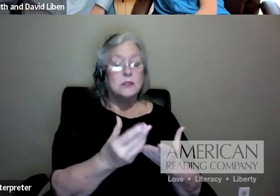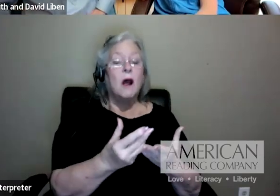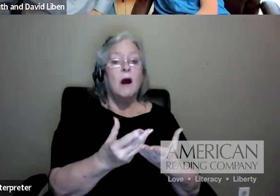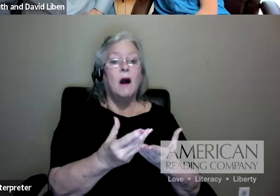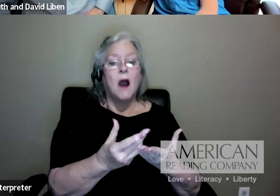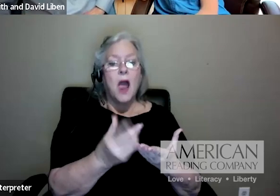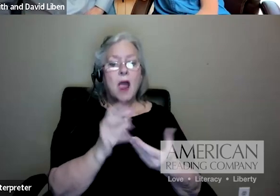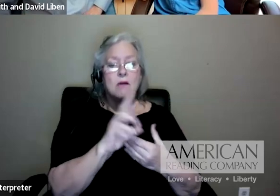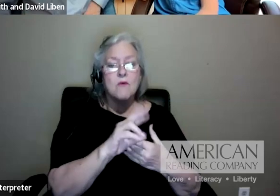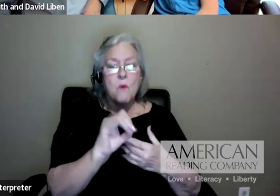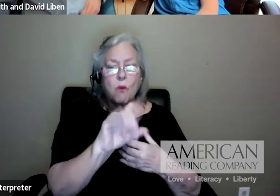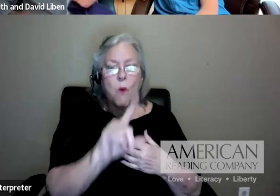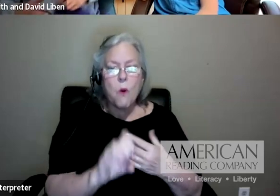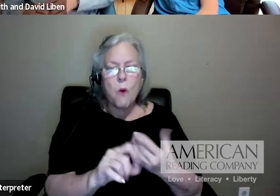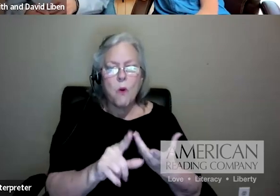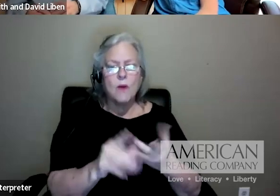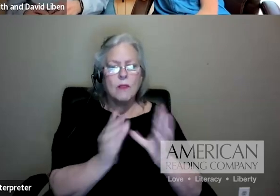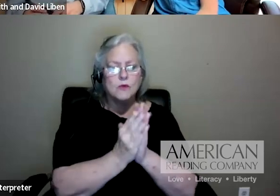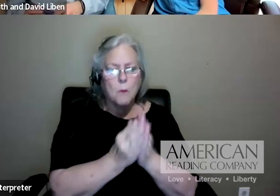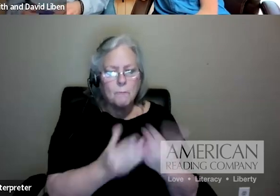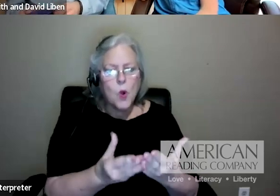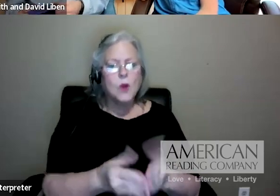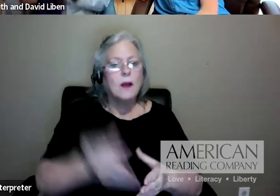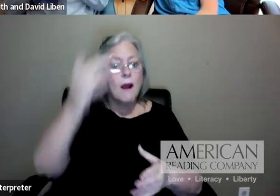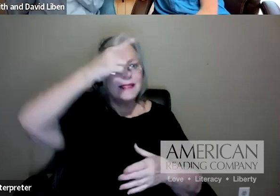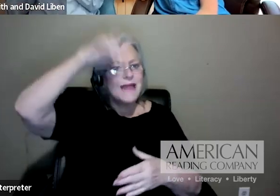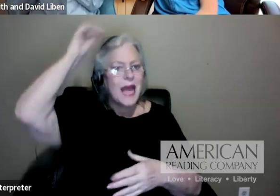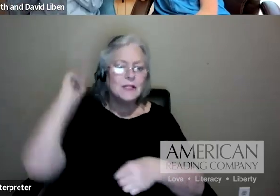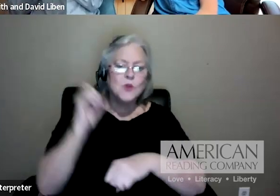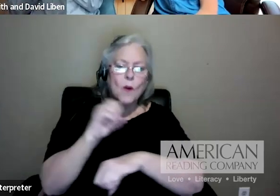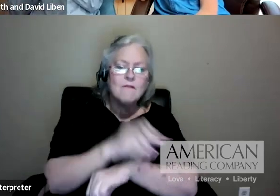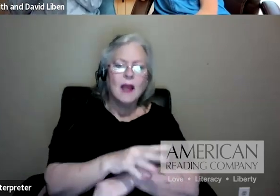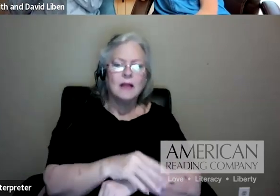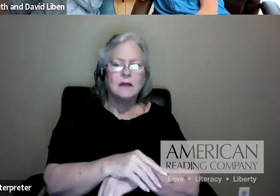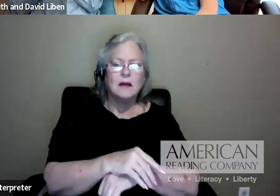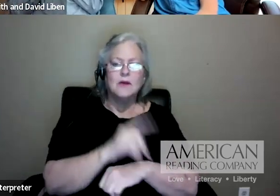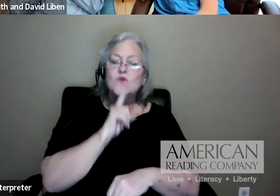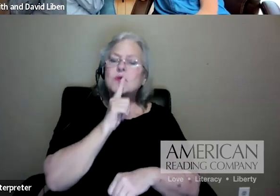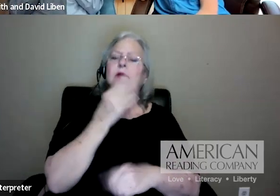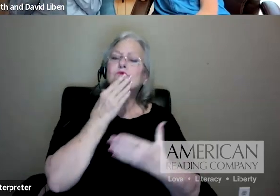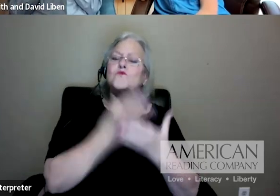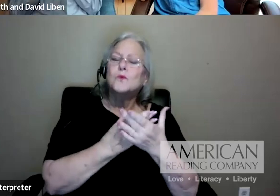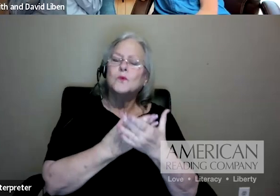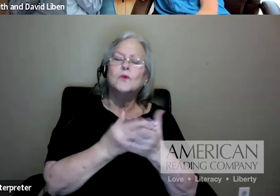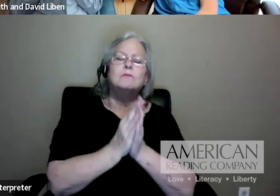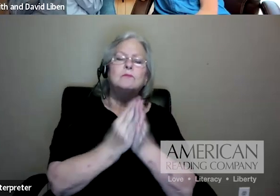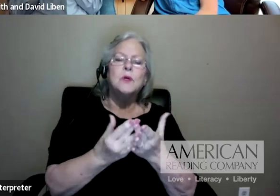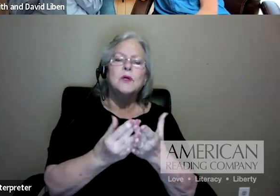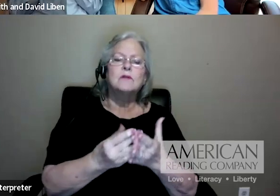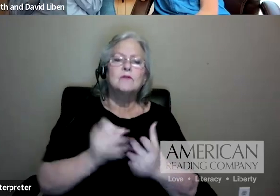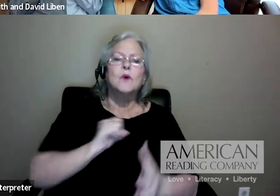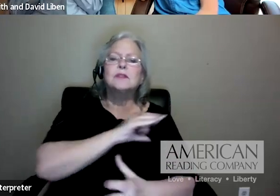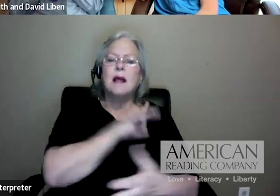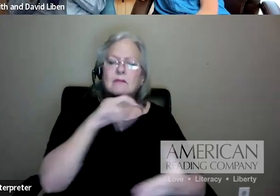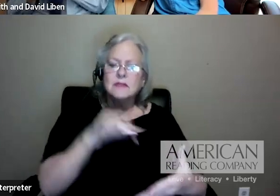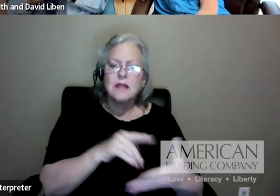It's a great book for faculty studies for really painting a picture of what, what's different